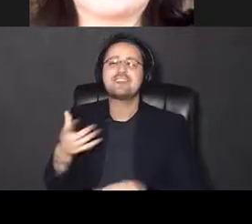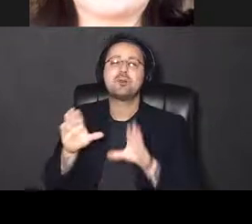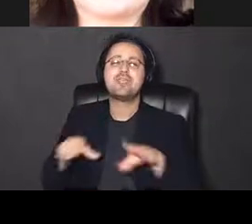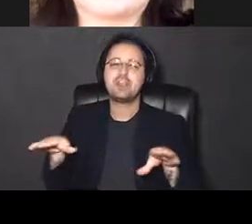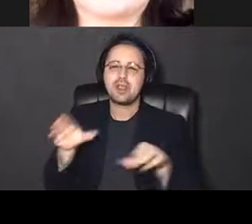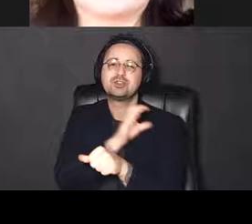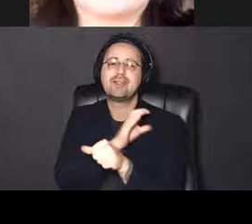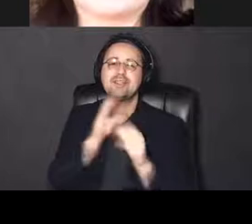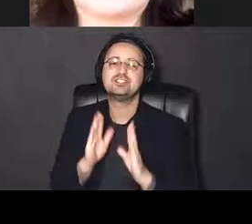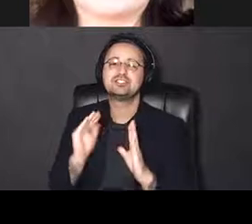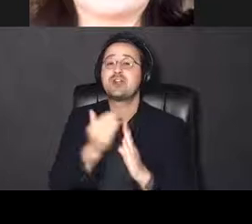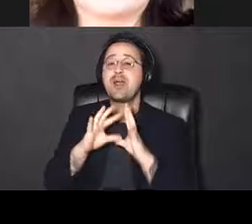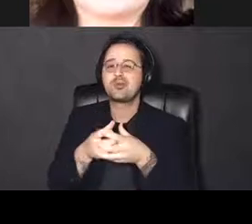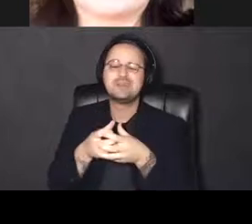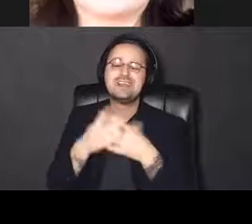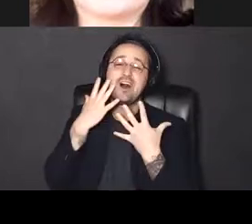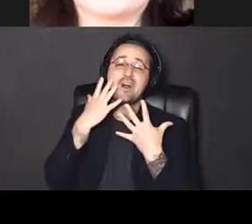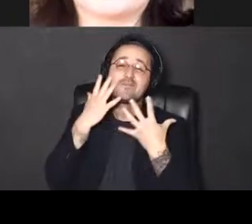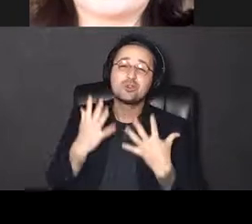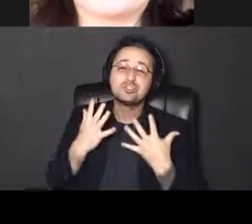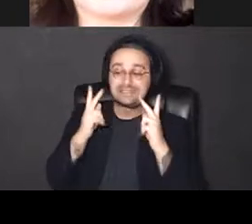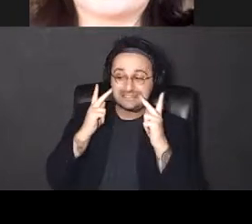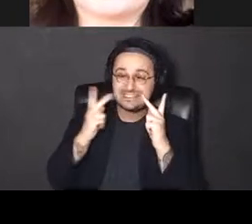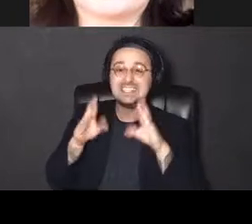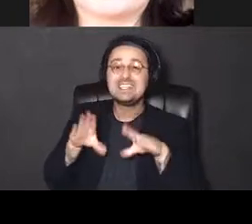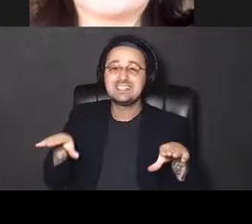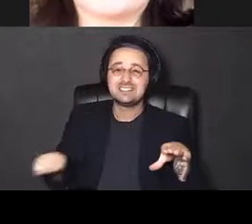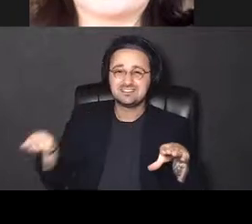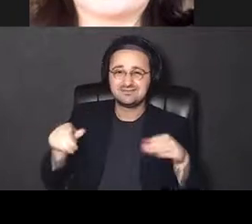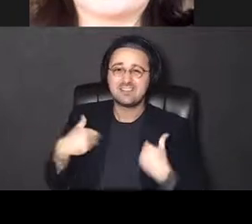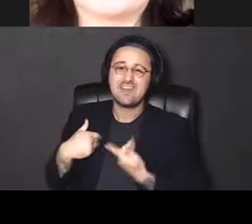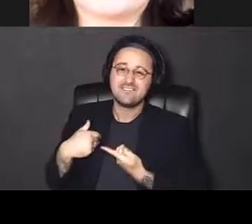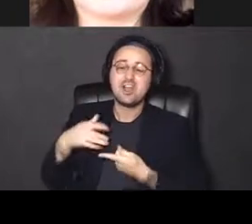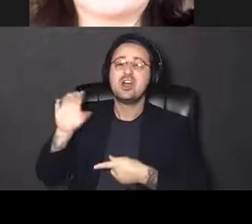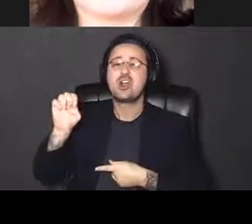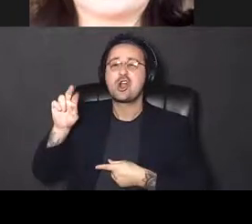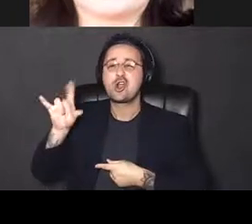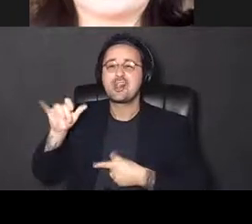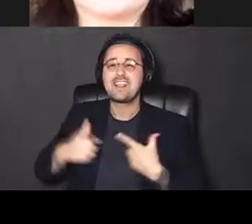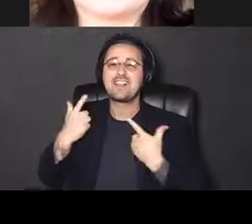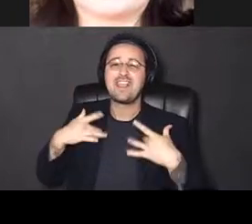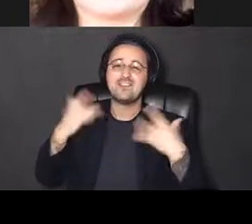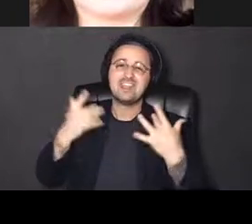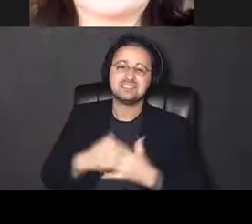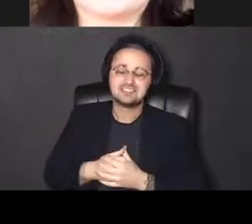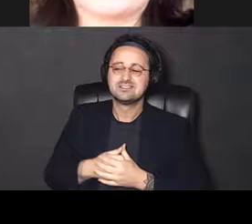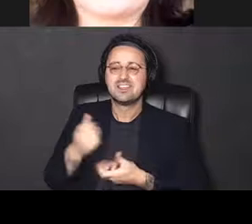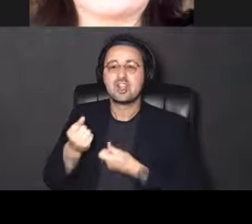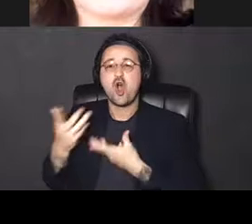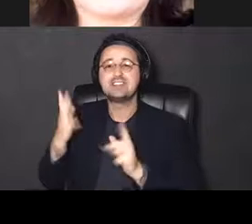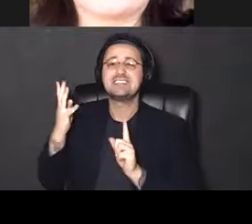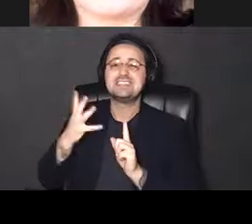in our group that, unfortunately, see kids who have early life events that lead to ischemia.